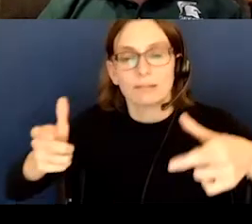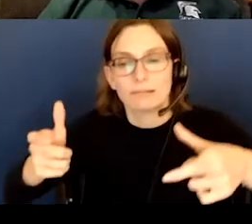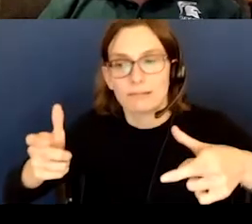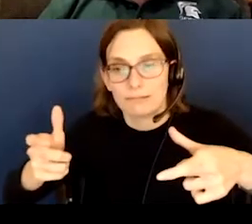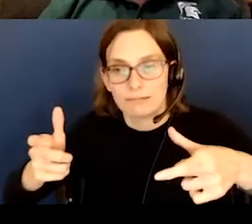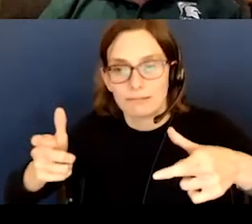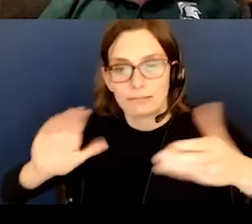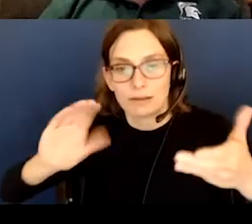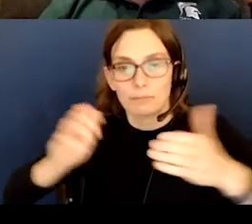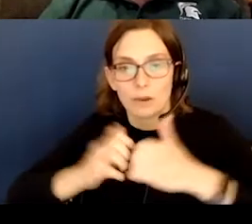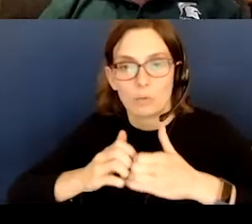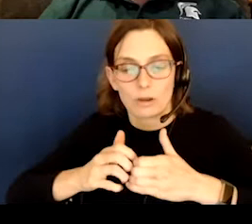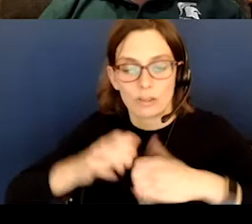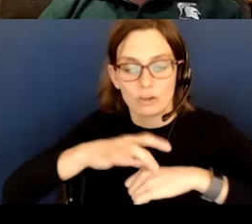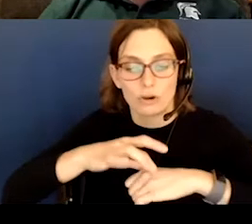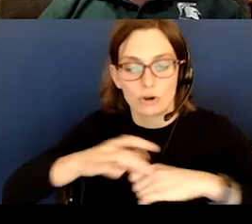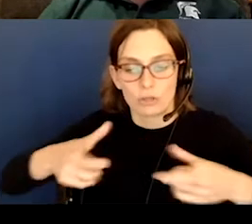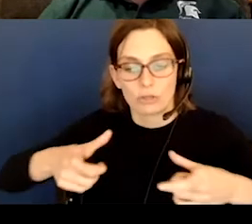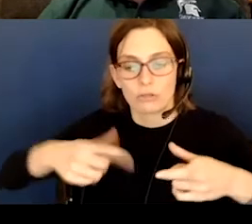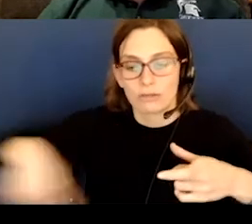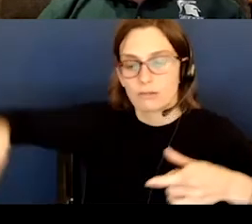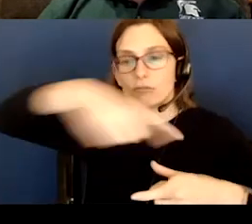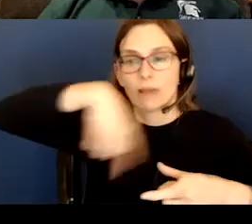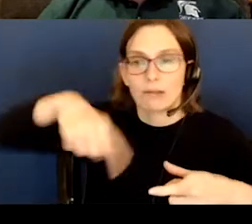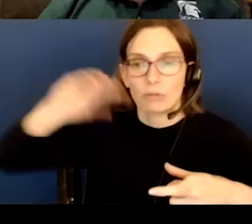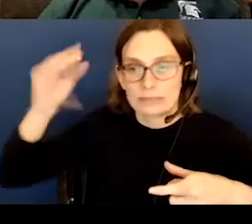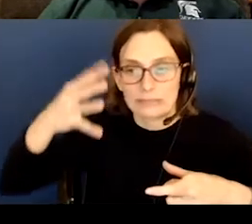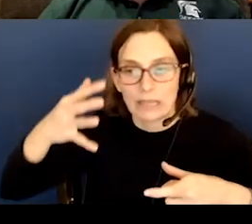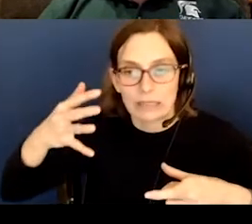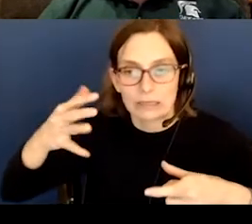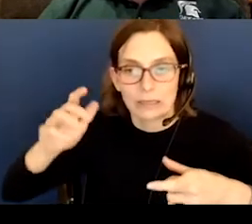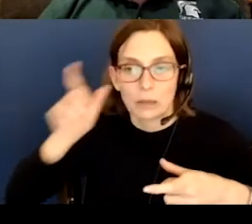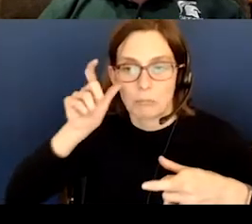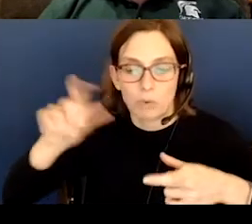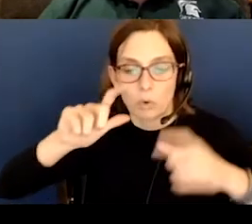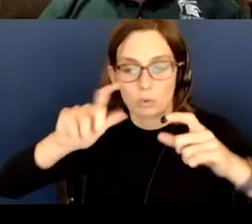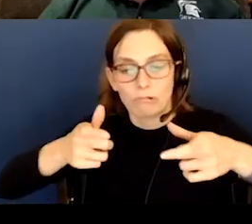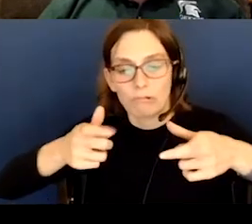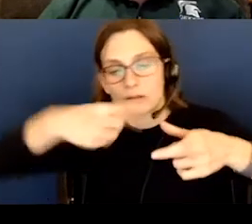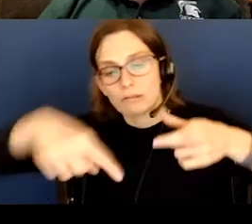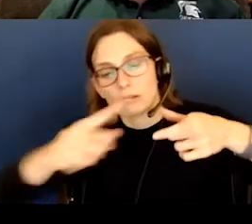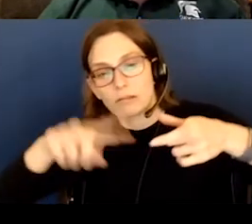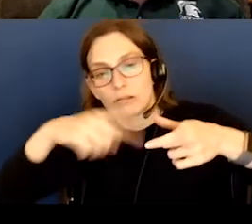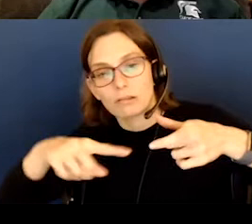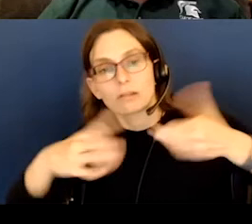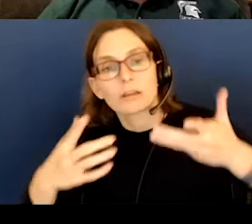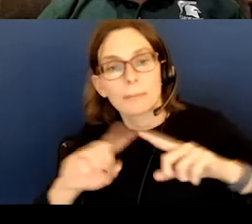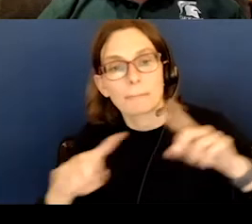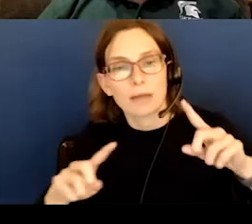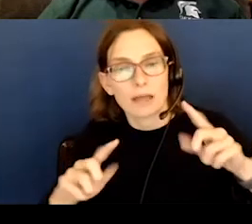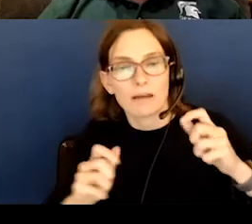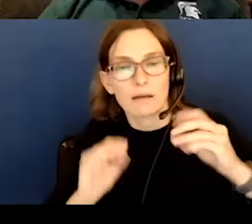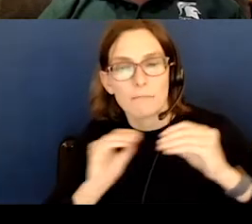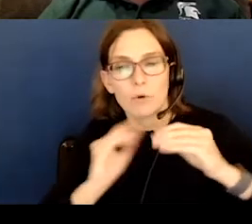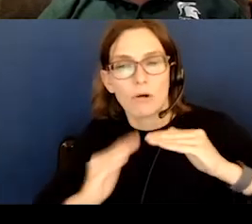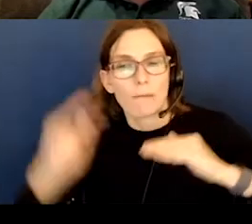relative to the earth's orbit around the sun. So the moon can go around and around, but here it's way far above